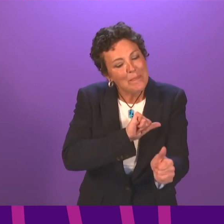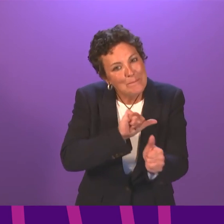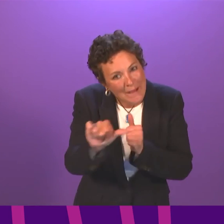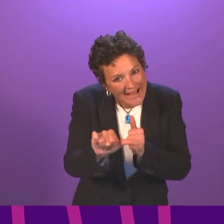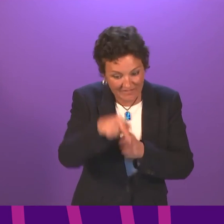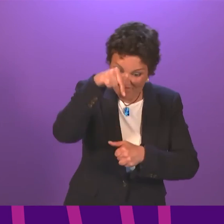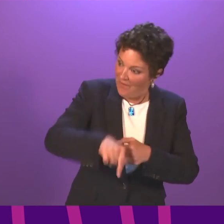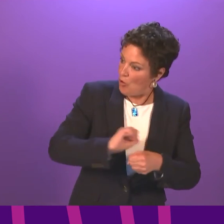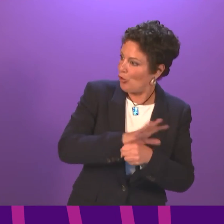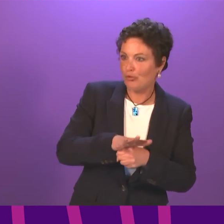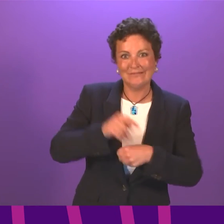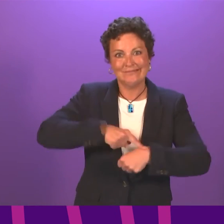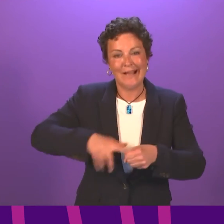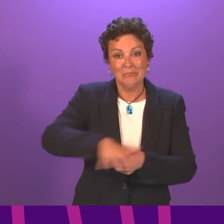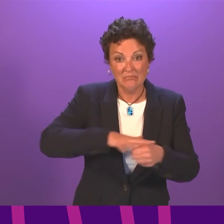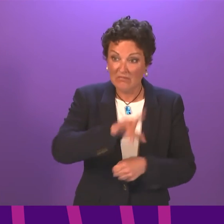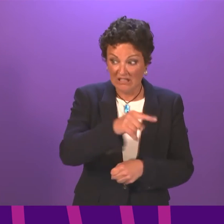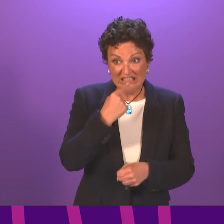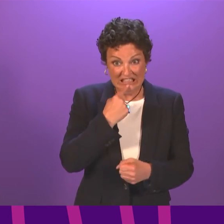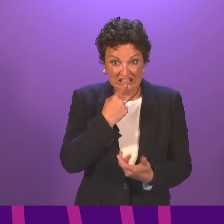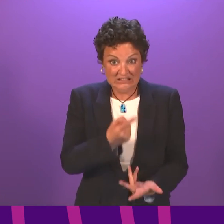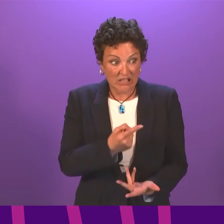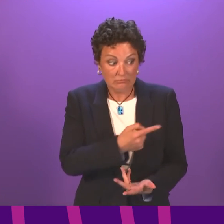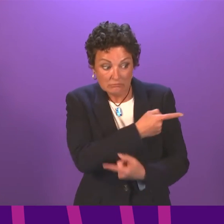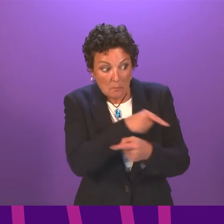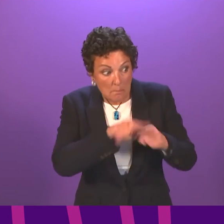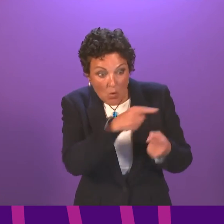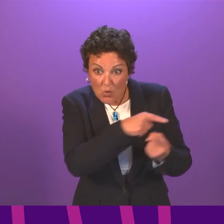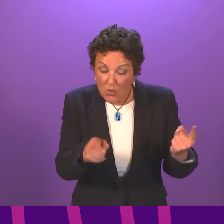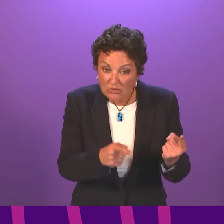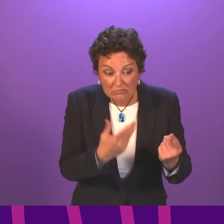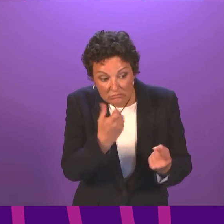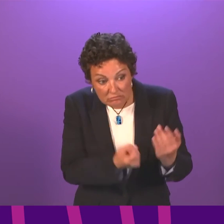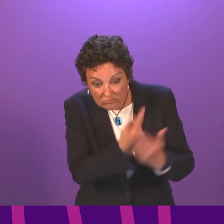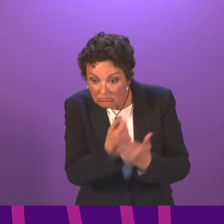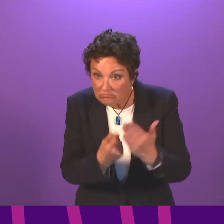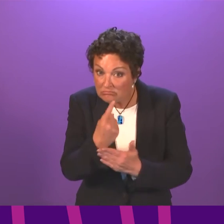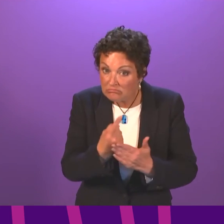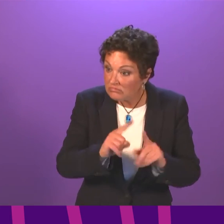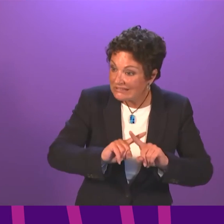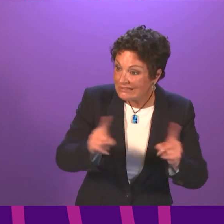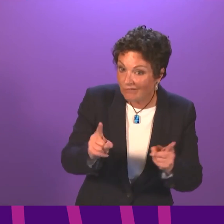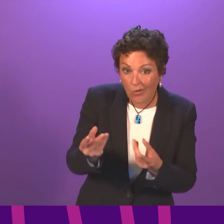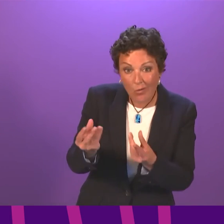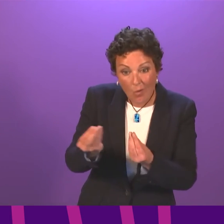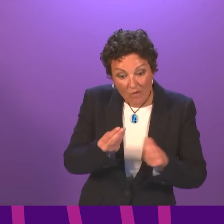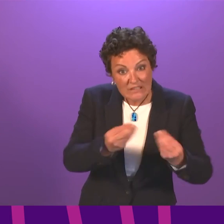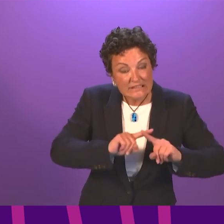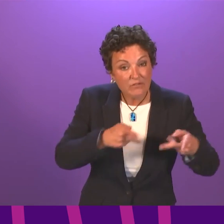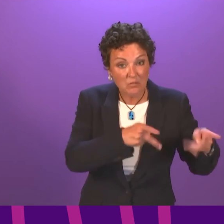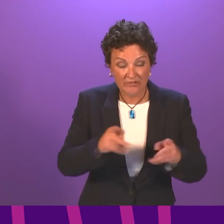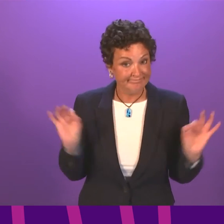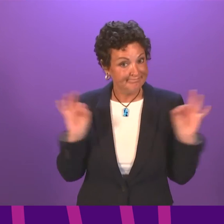And he makes the point that few people have come up with alternatives to what is in place. So we will continue to look at all of this.